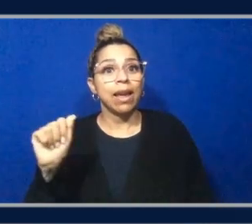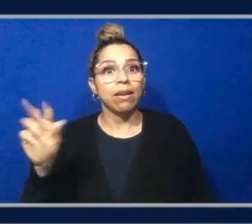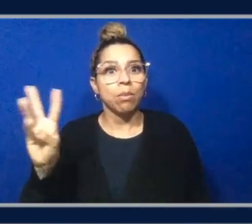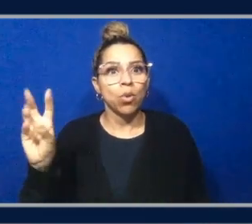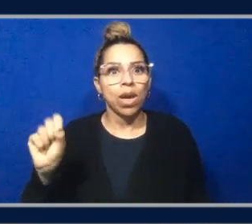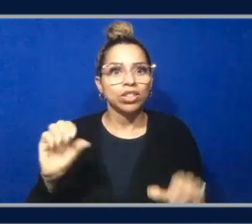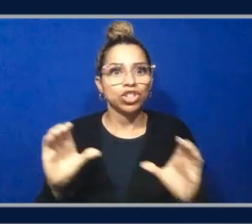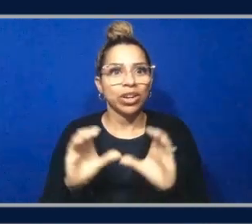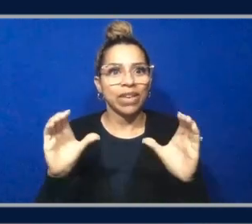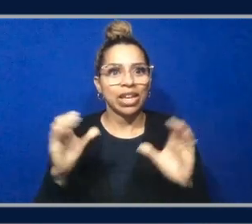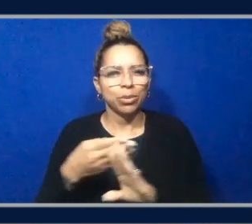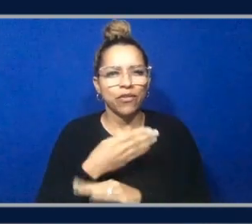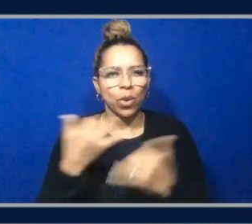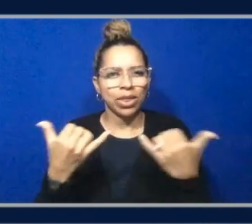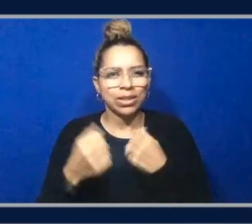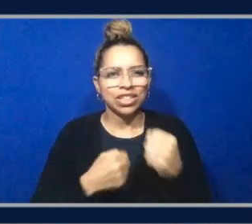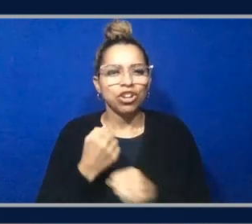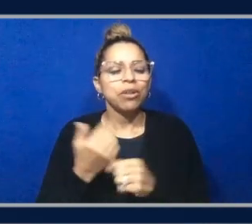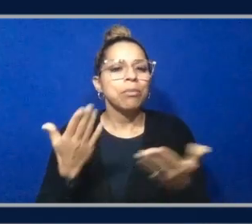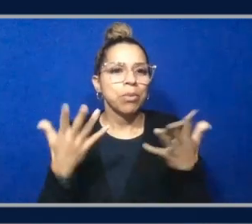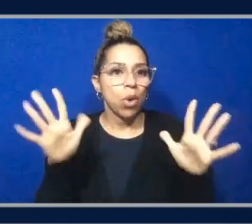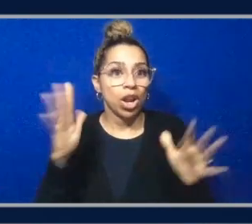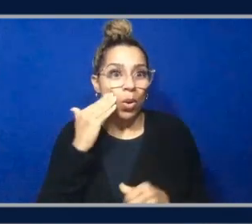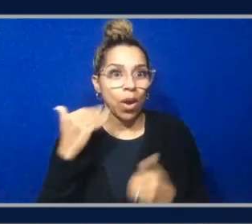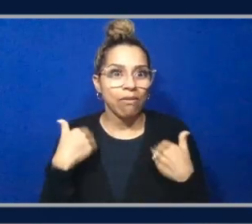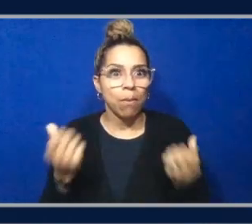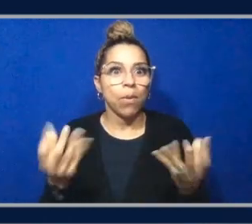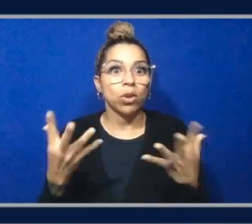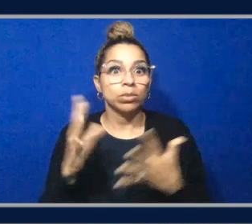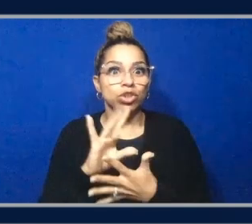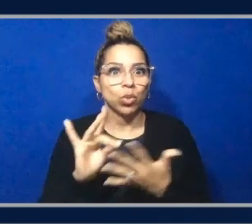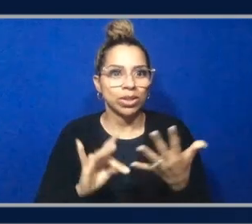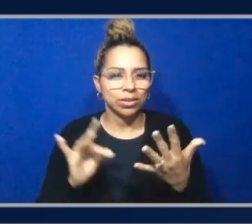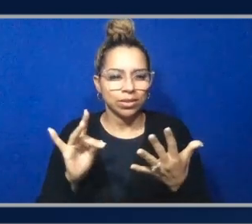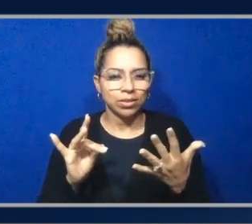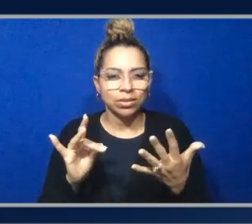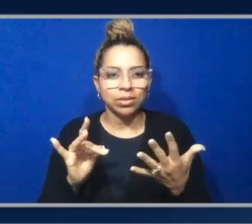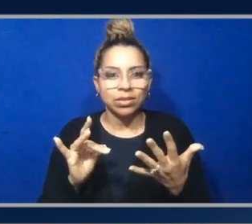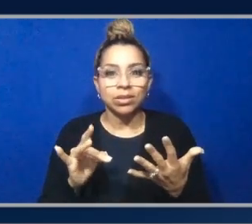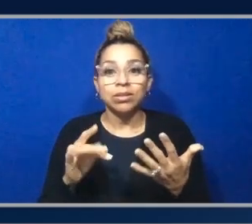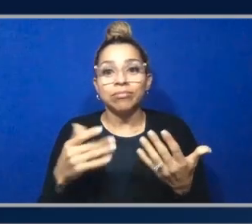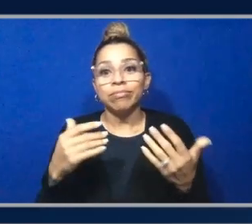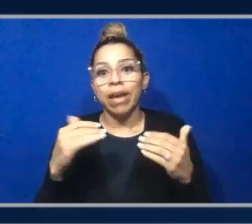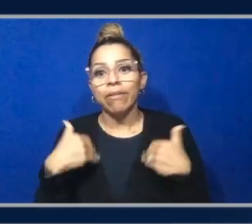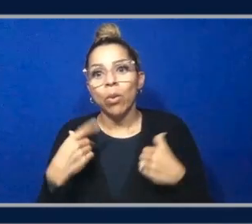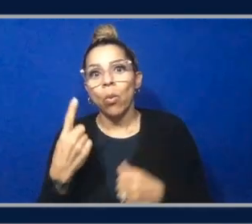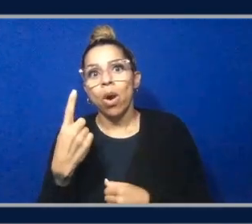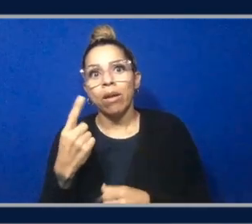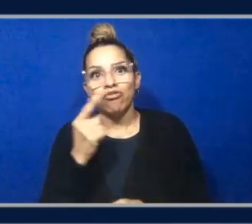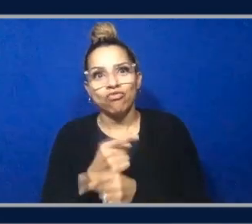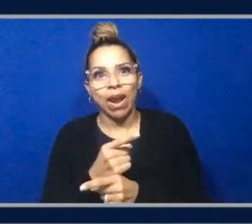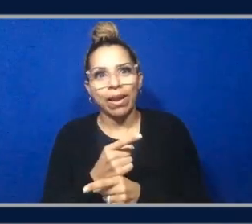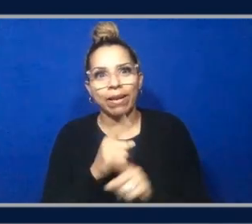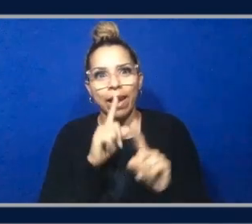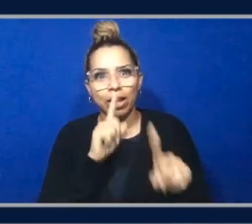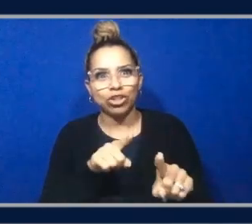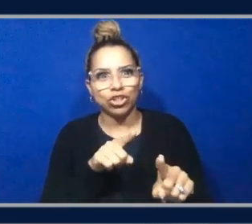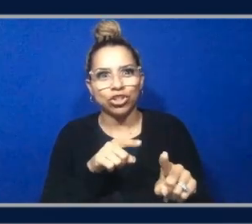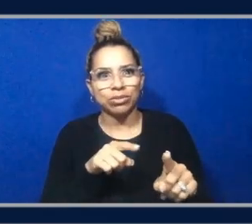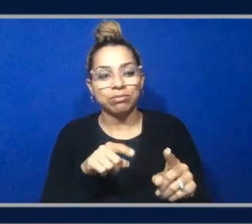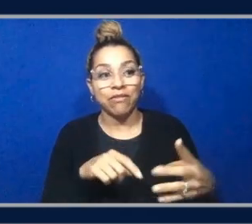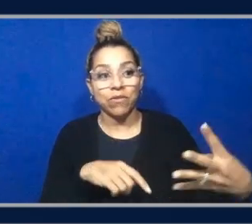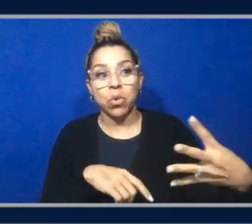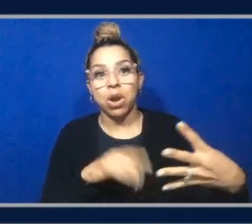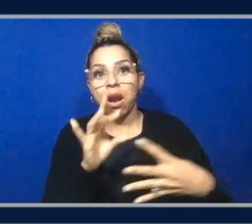may already know that there's the multiple choice options where there's one correct option out of like four responses. Um, and then there's multiple